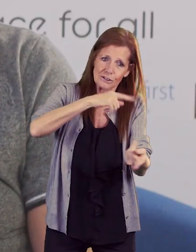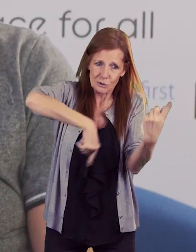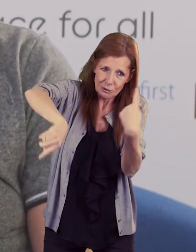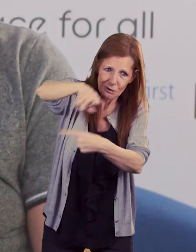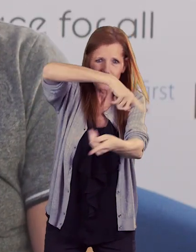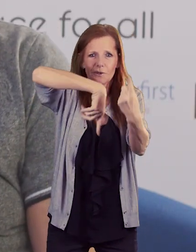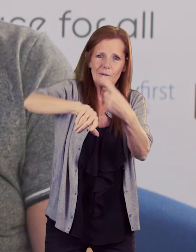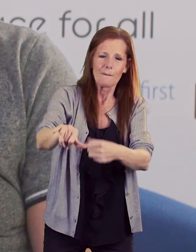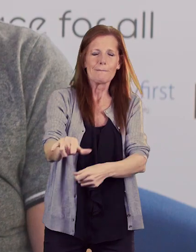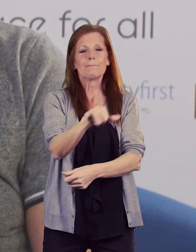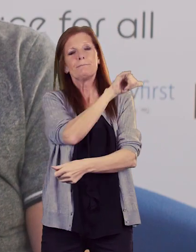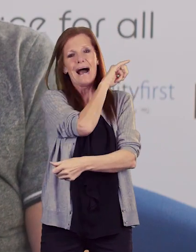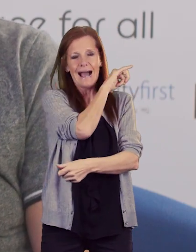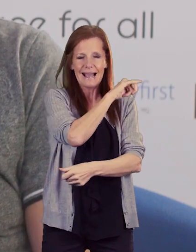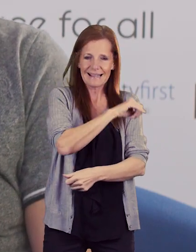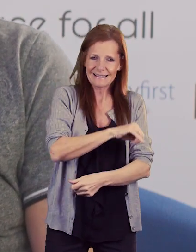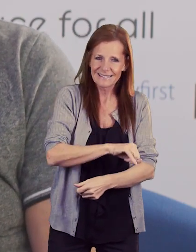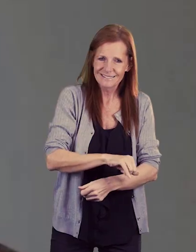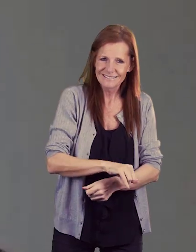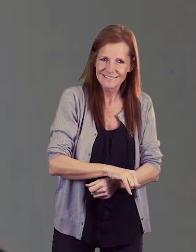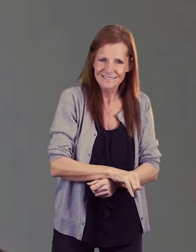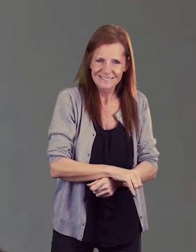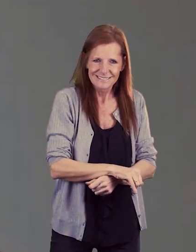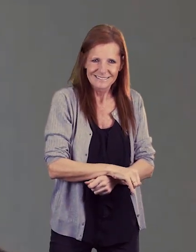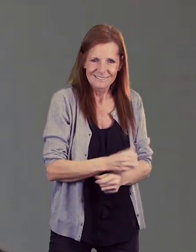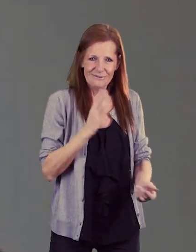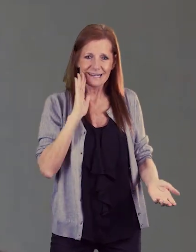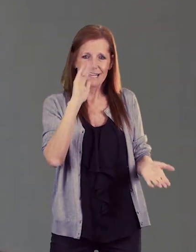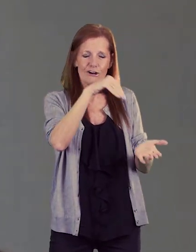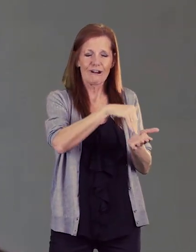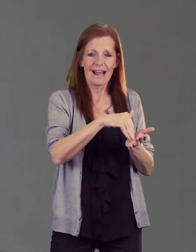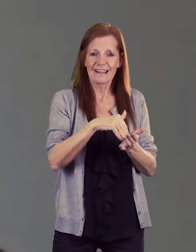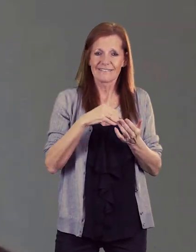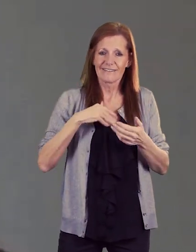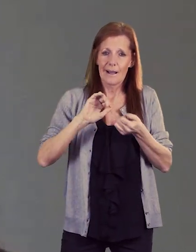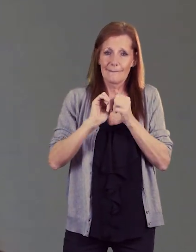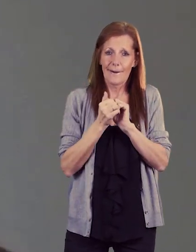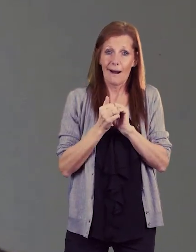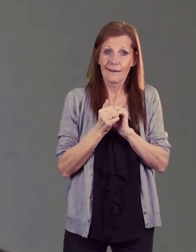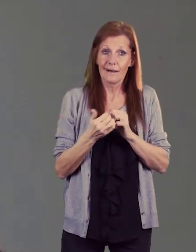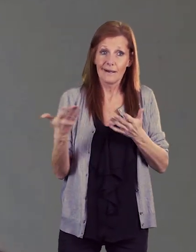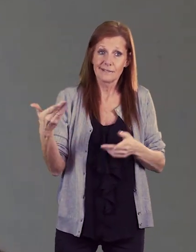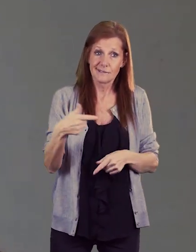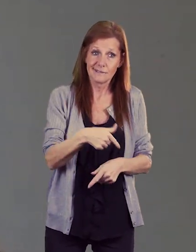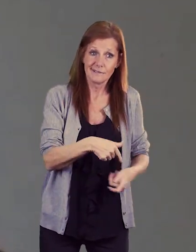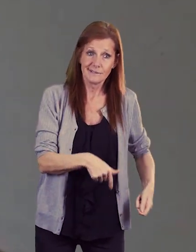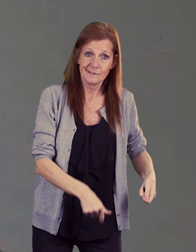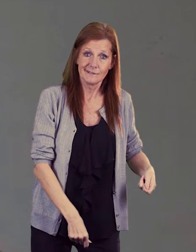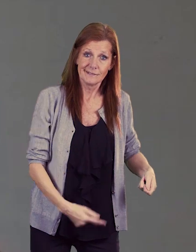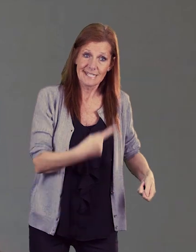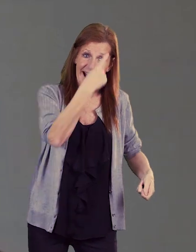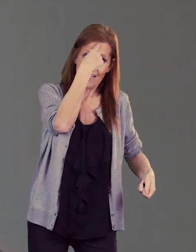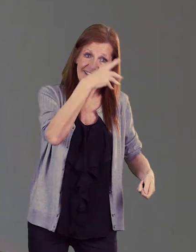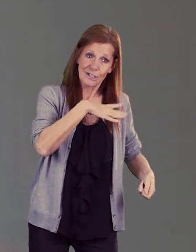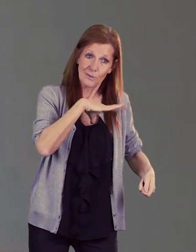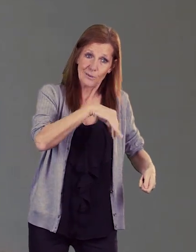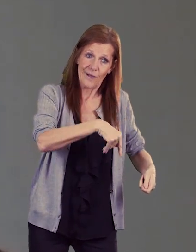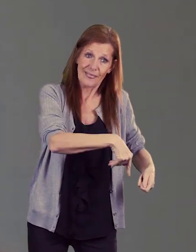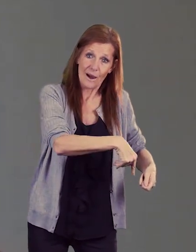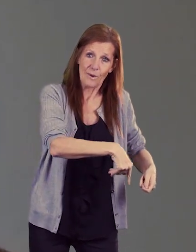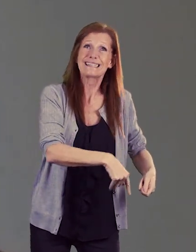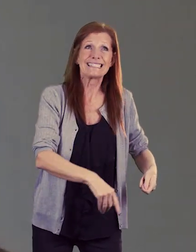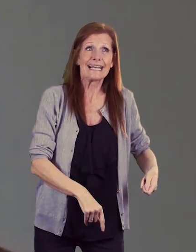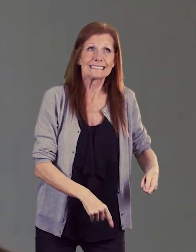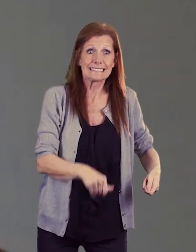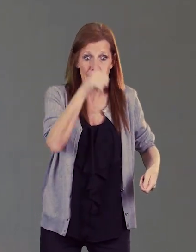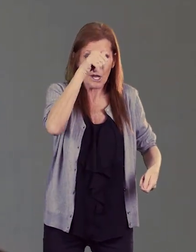whiz around the block and um as I pull up my other half stood by the gate and said I think you need this one